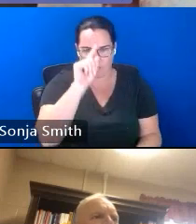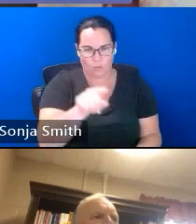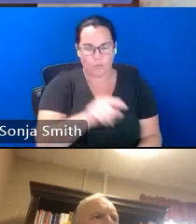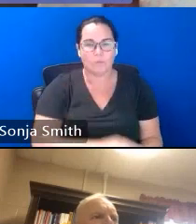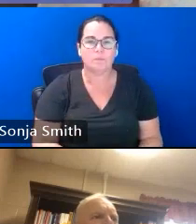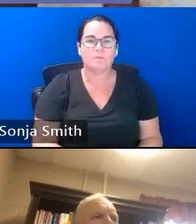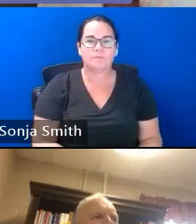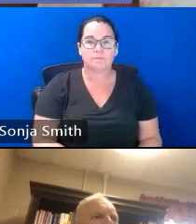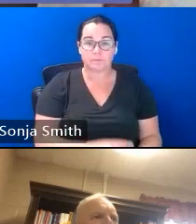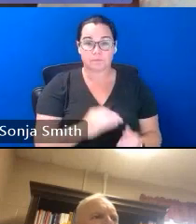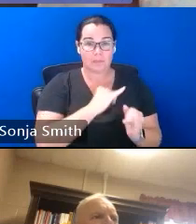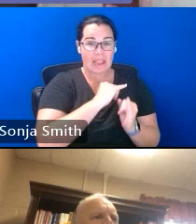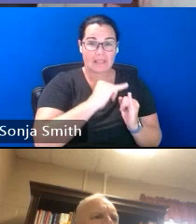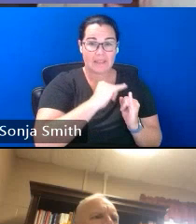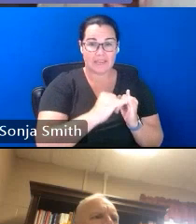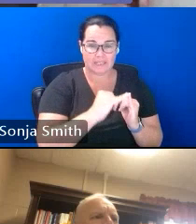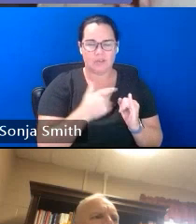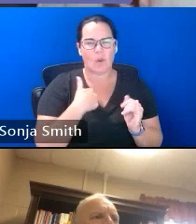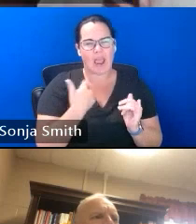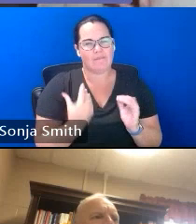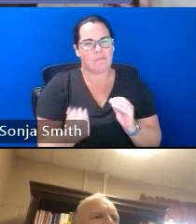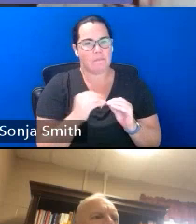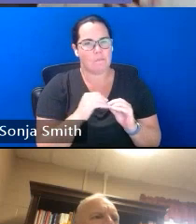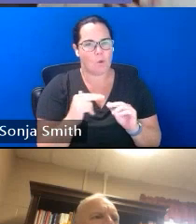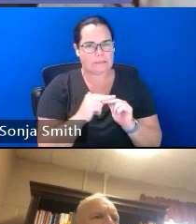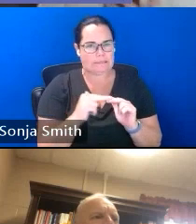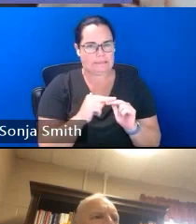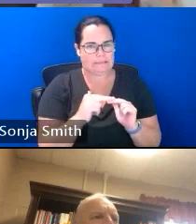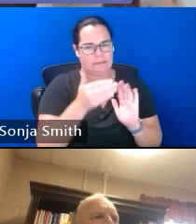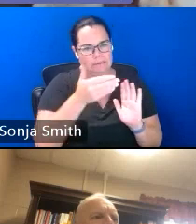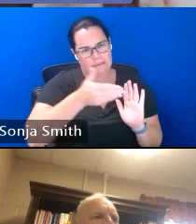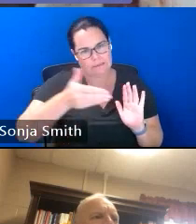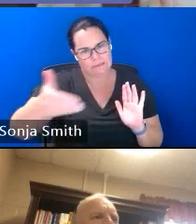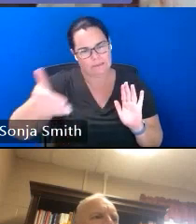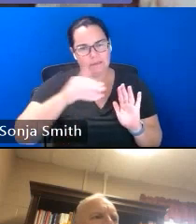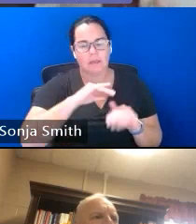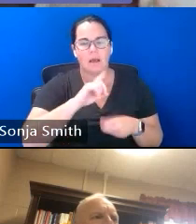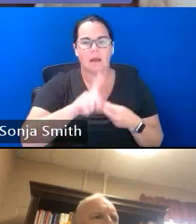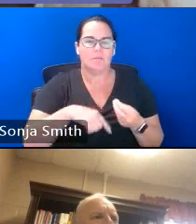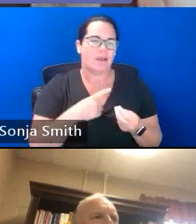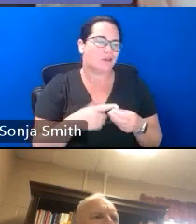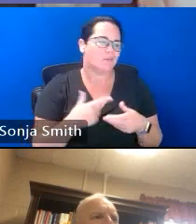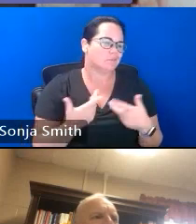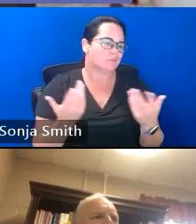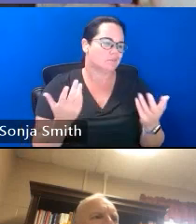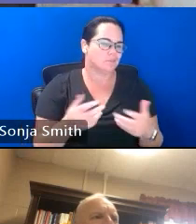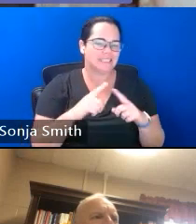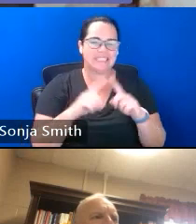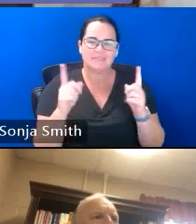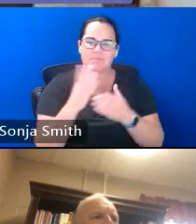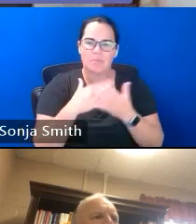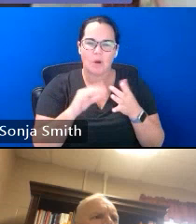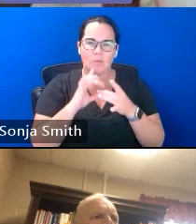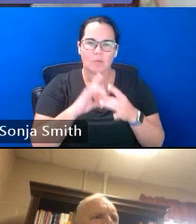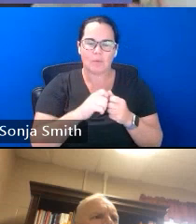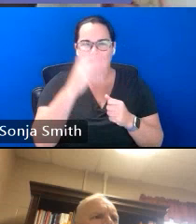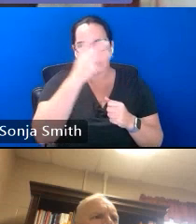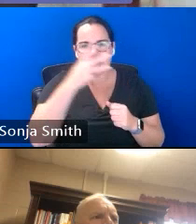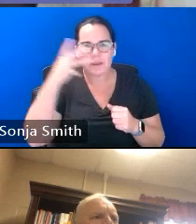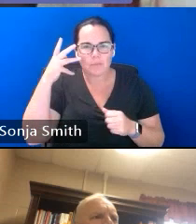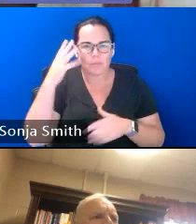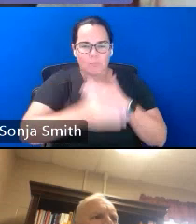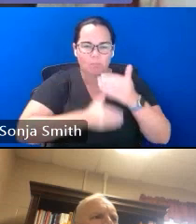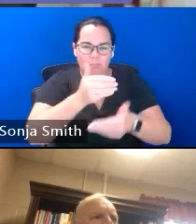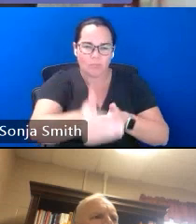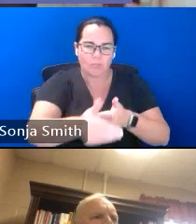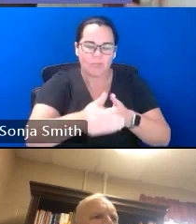end there's some additional slides um about some different kind of pieces of the immigration process and so we